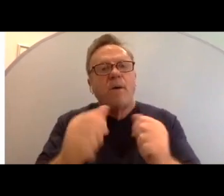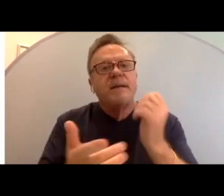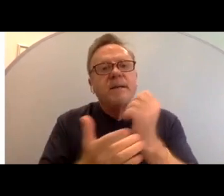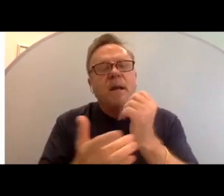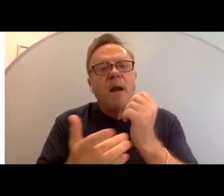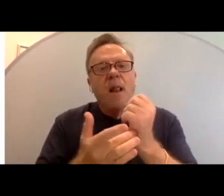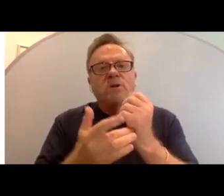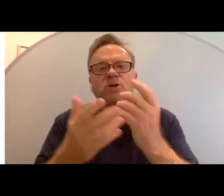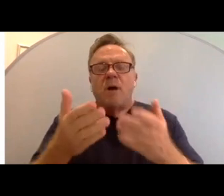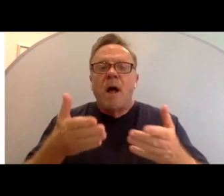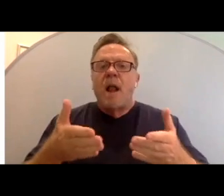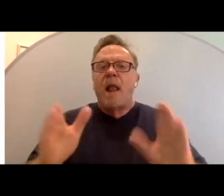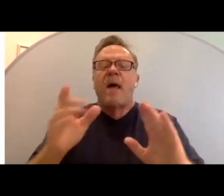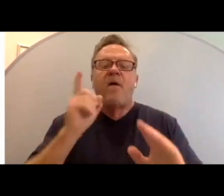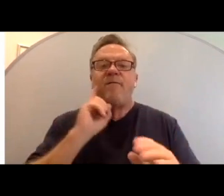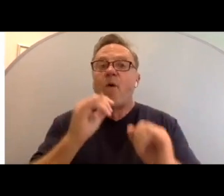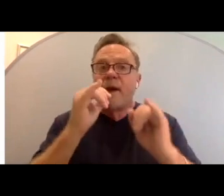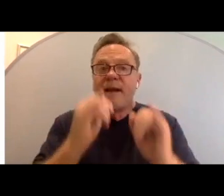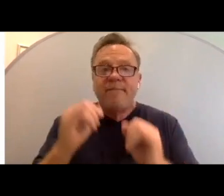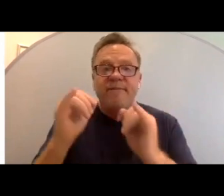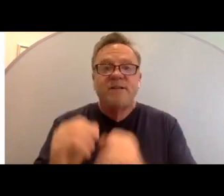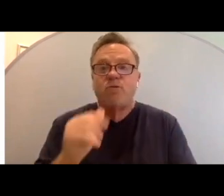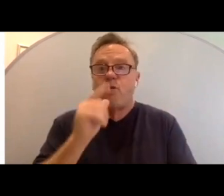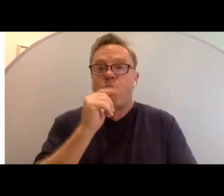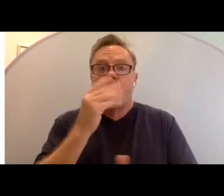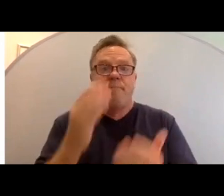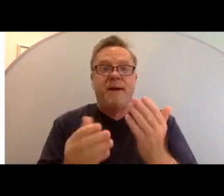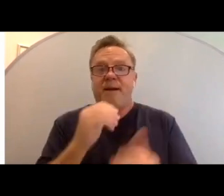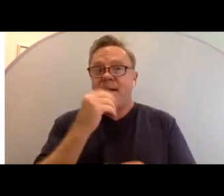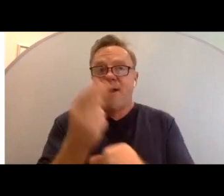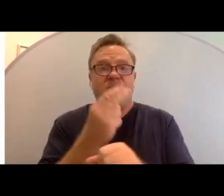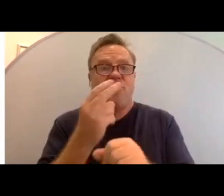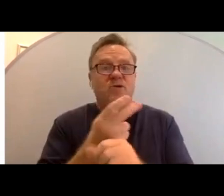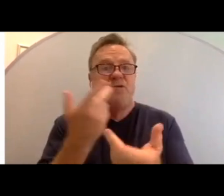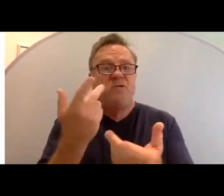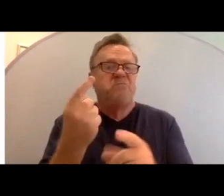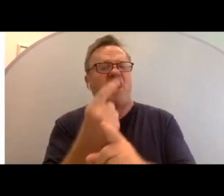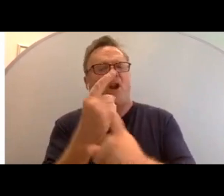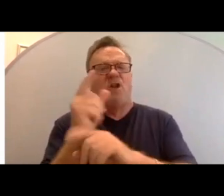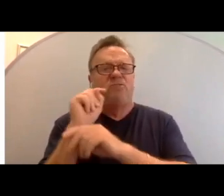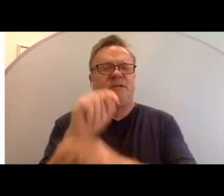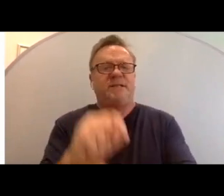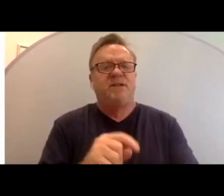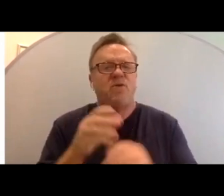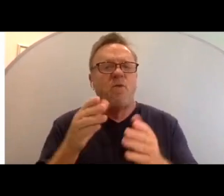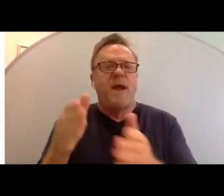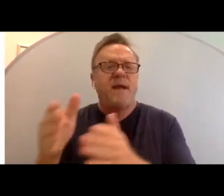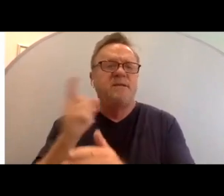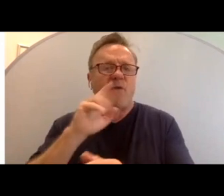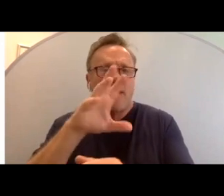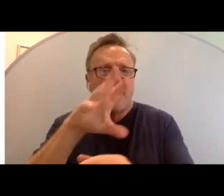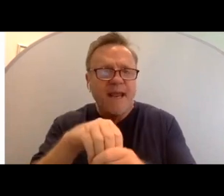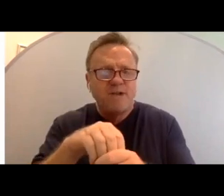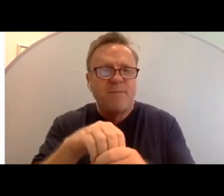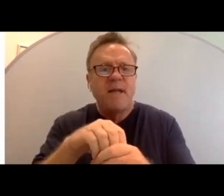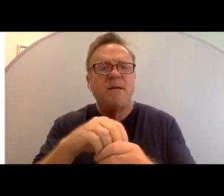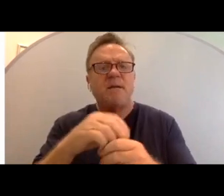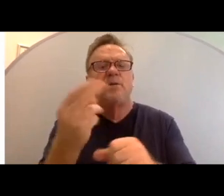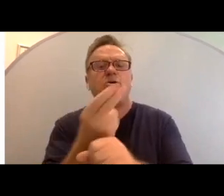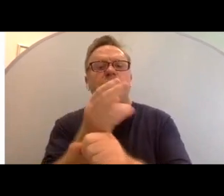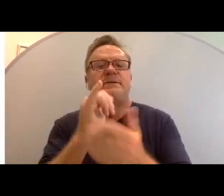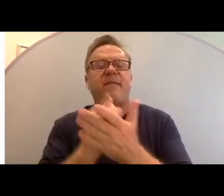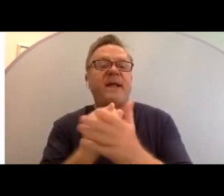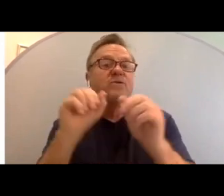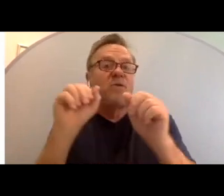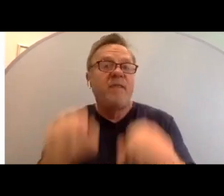allow for individuals who may not use traditional techniques for engagement, leverage that so